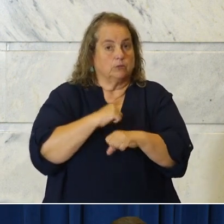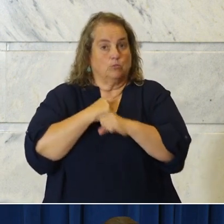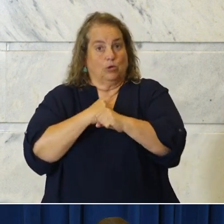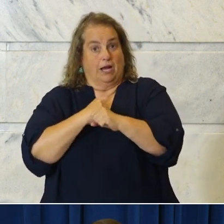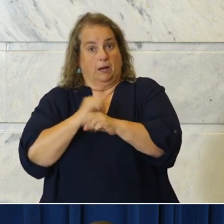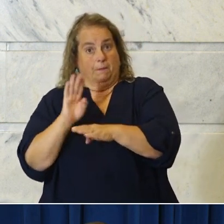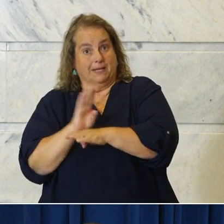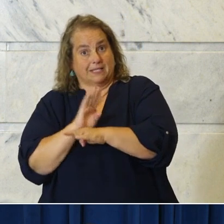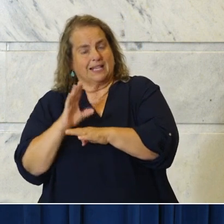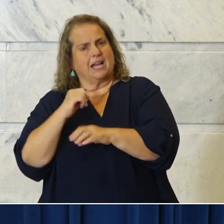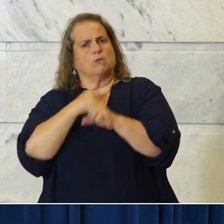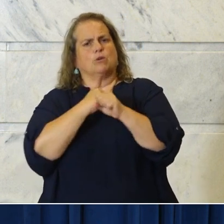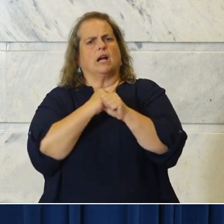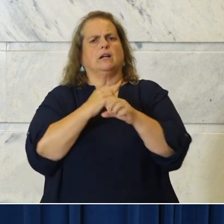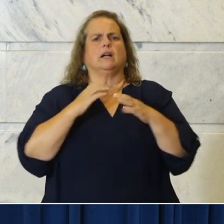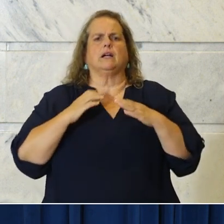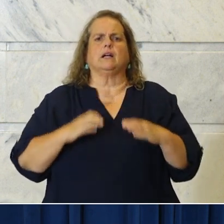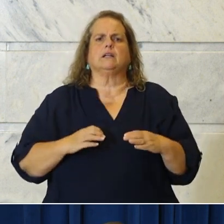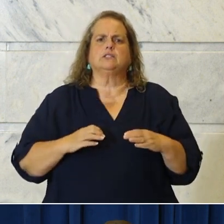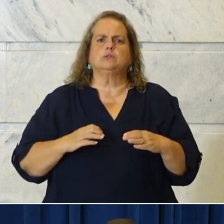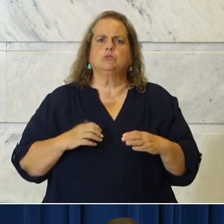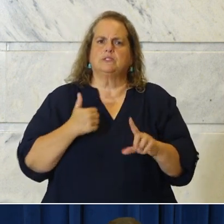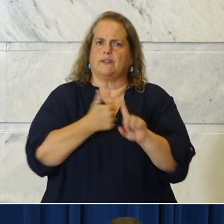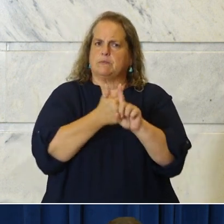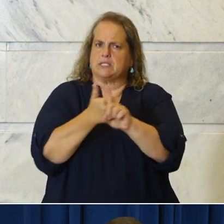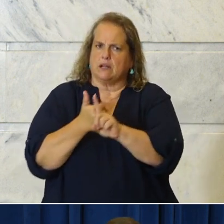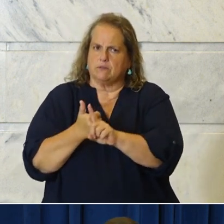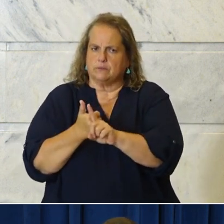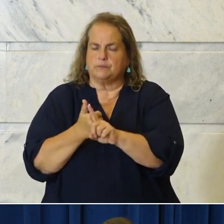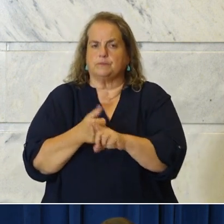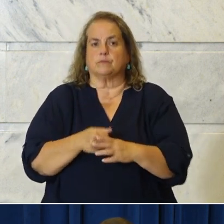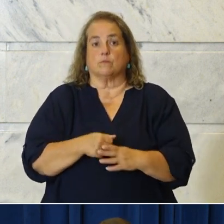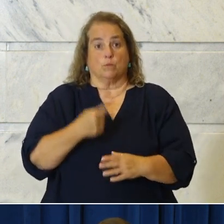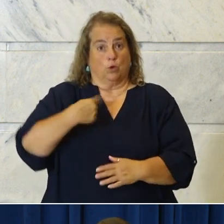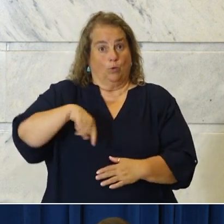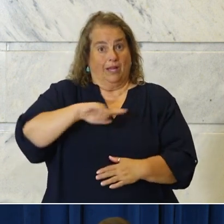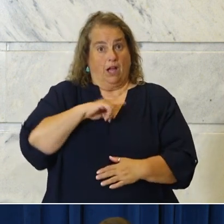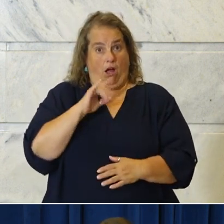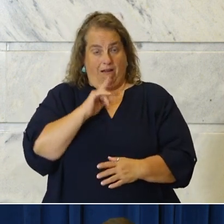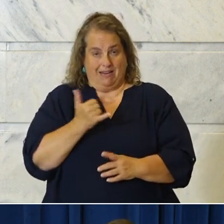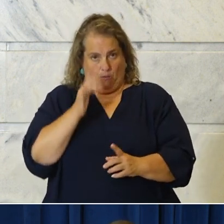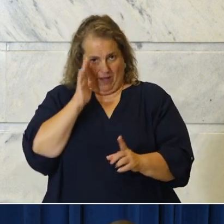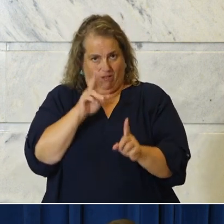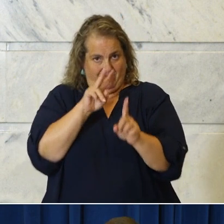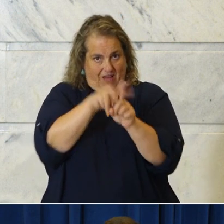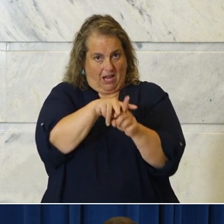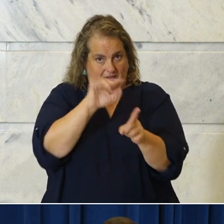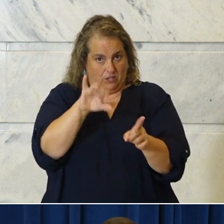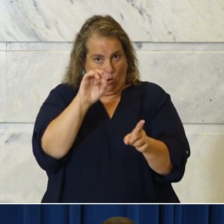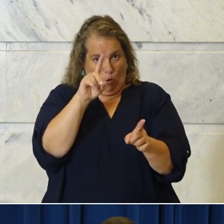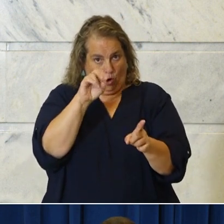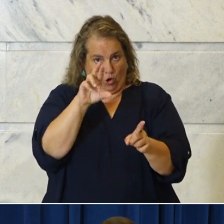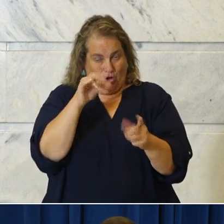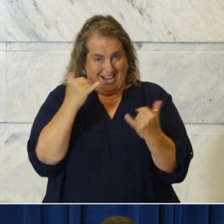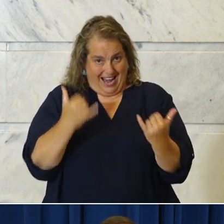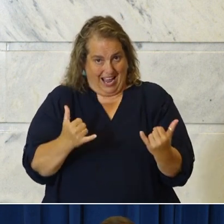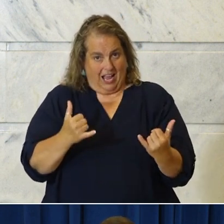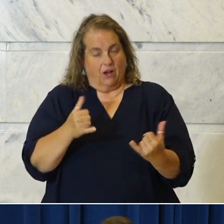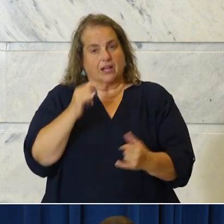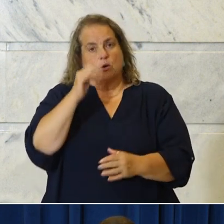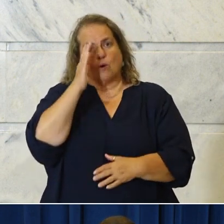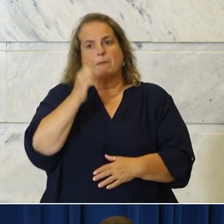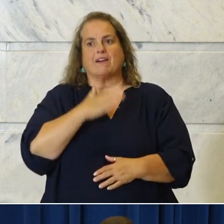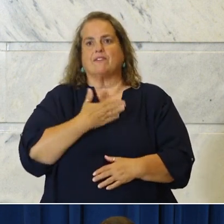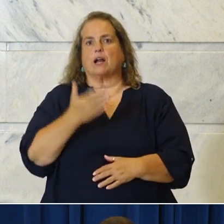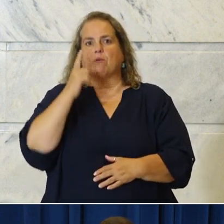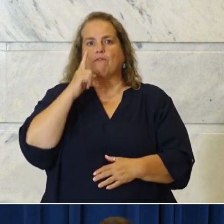and to protect the customers themselves. We are filing this order right now. It's going to be available for